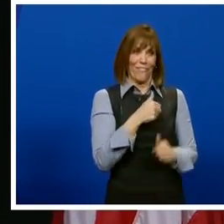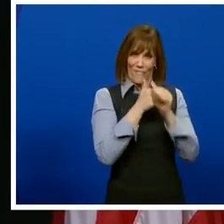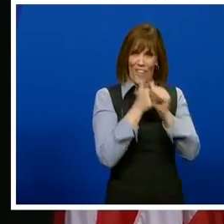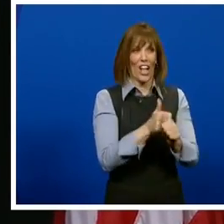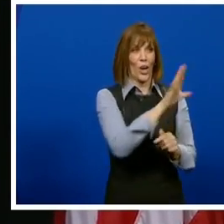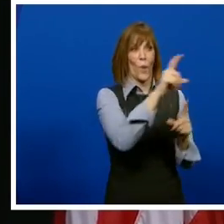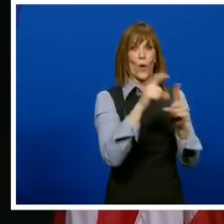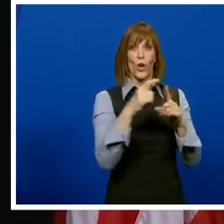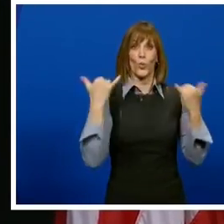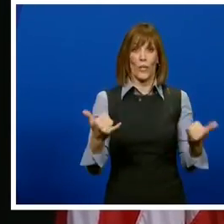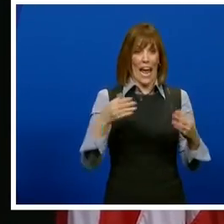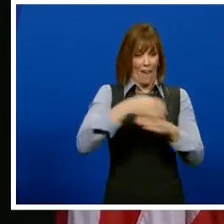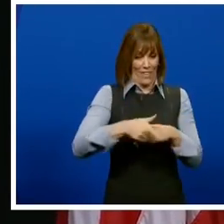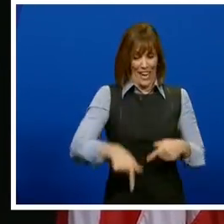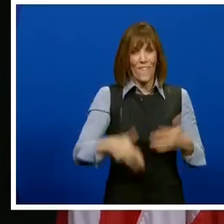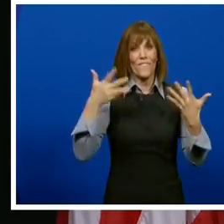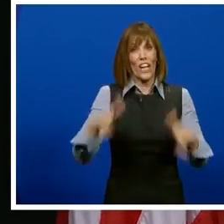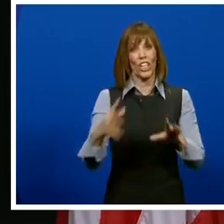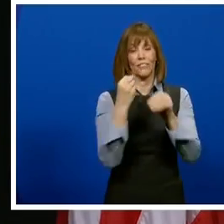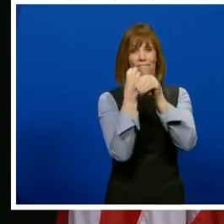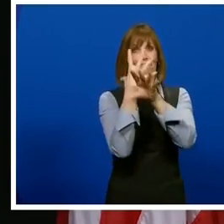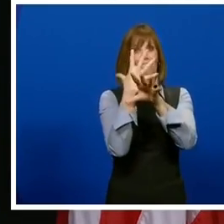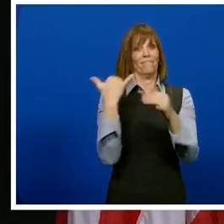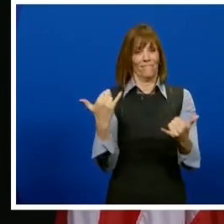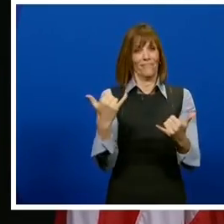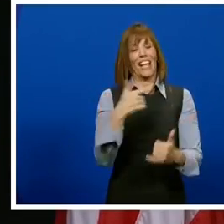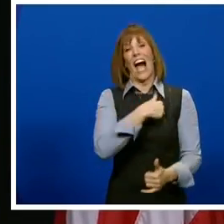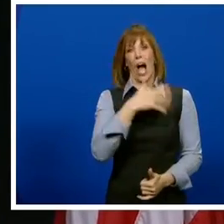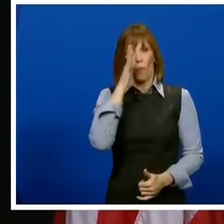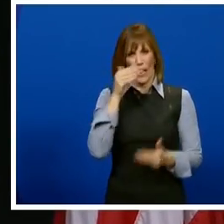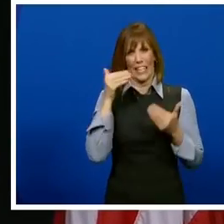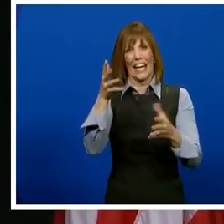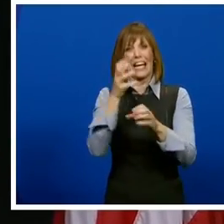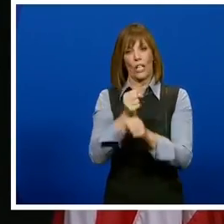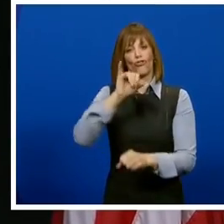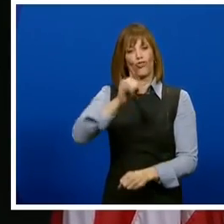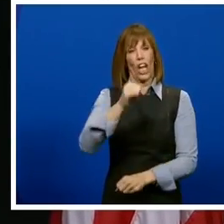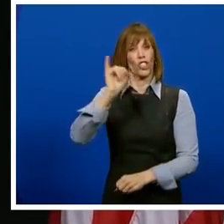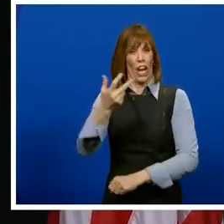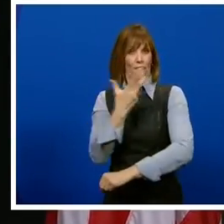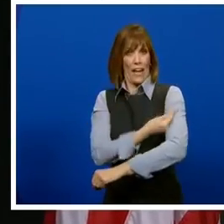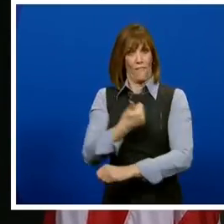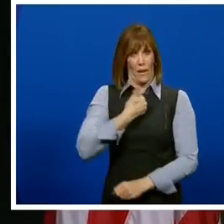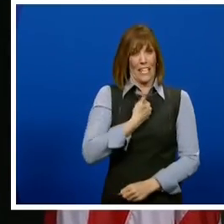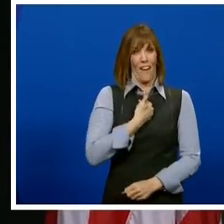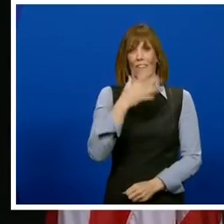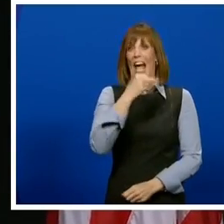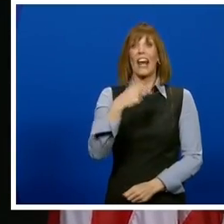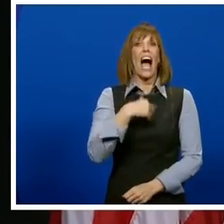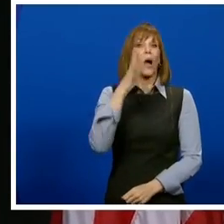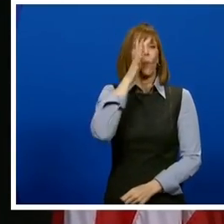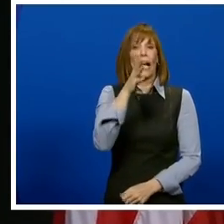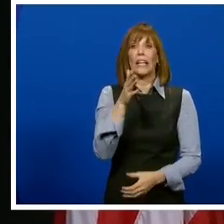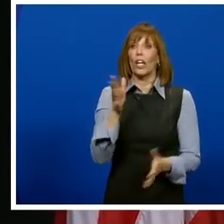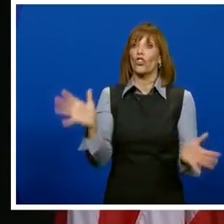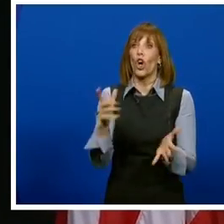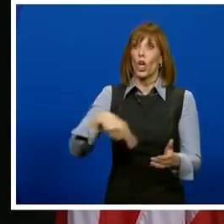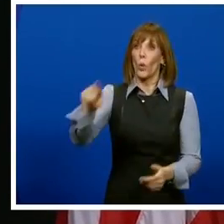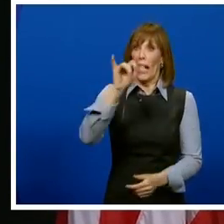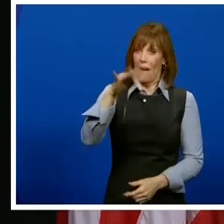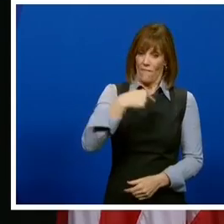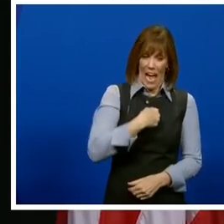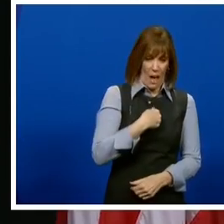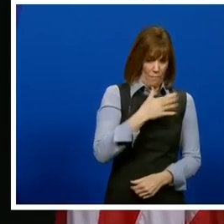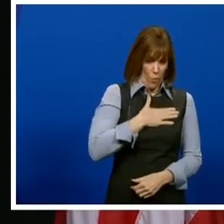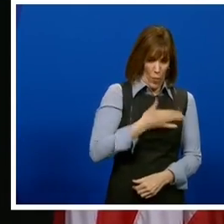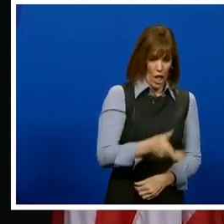Today, at the end of my press conference, I'll be getting vaccinated with the J&J vaccine, and I wouldn't ask Iowans to do anything that I'm